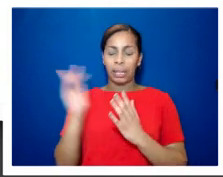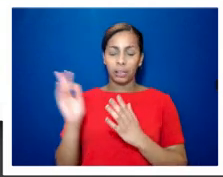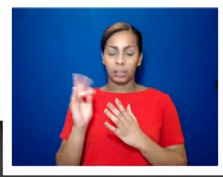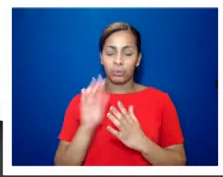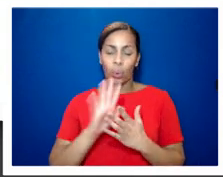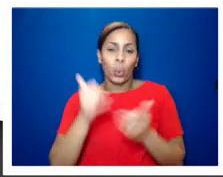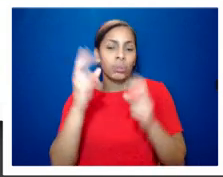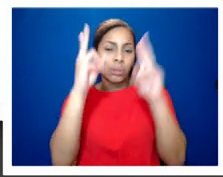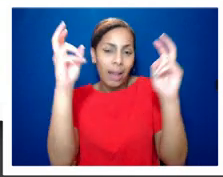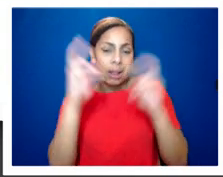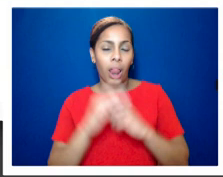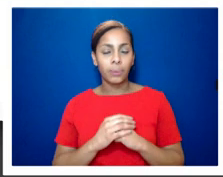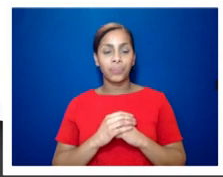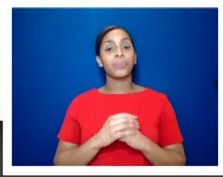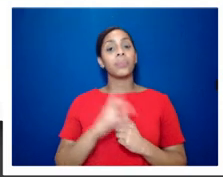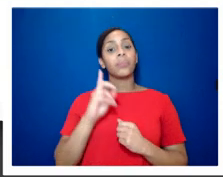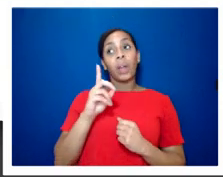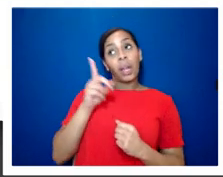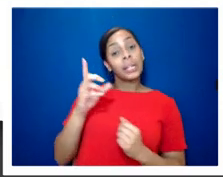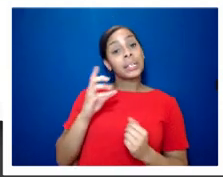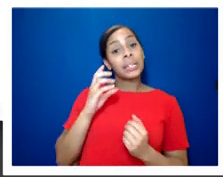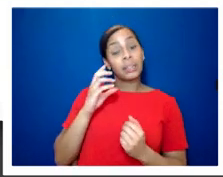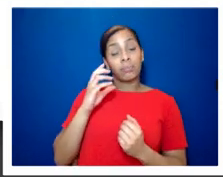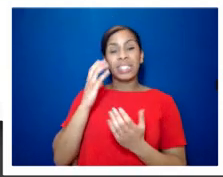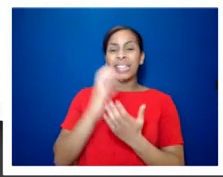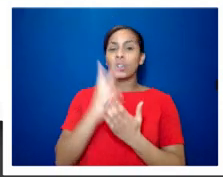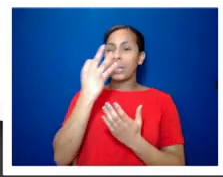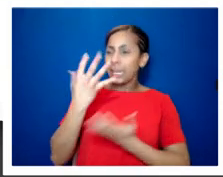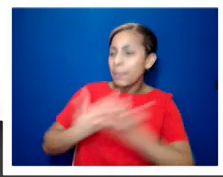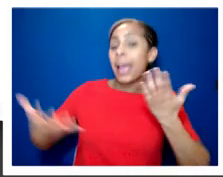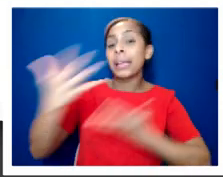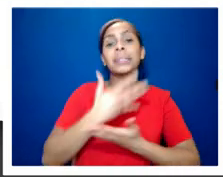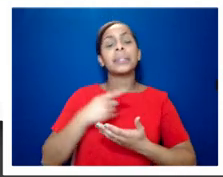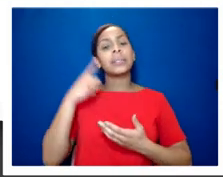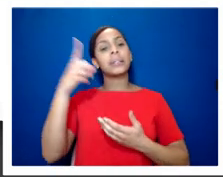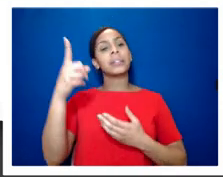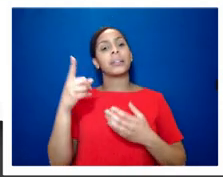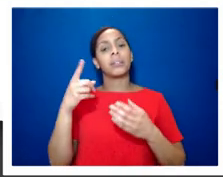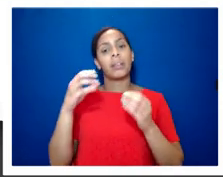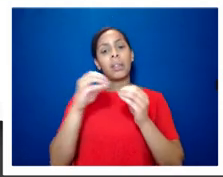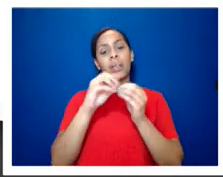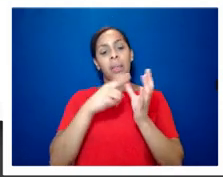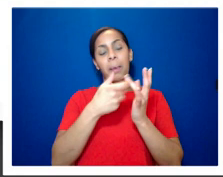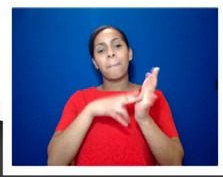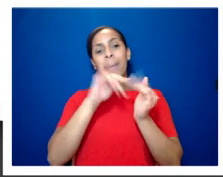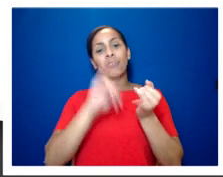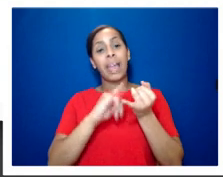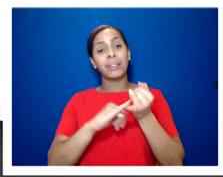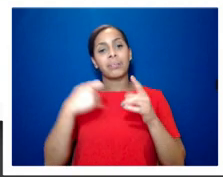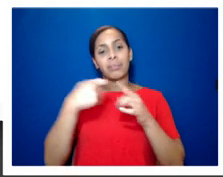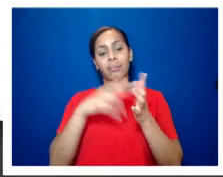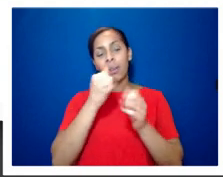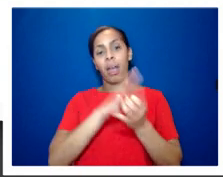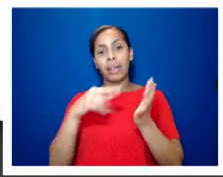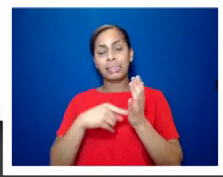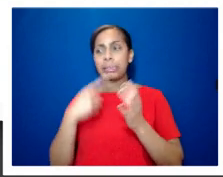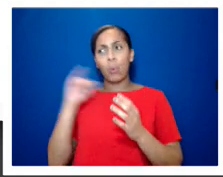on section 28 baroness knight said that the book contained brightly colored pictures of little stick men and showed all about homosexuality